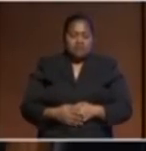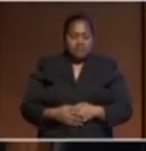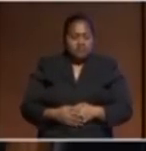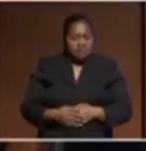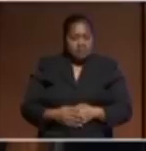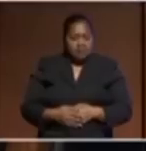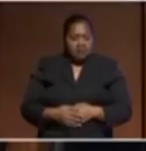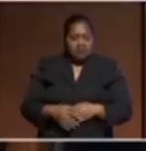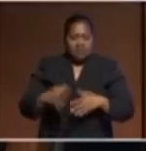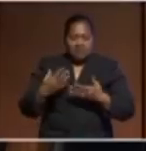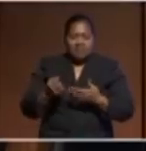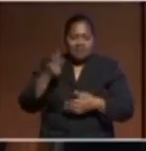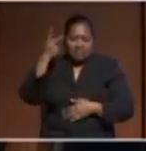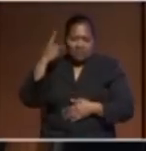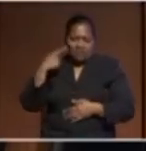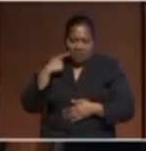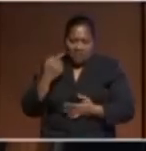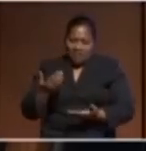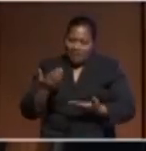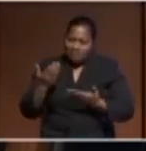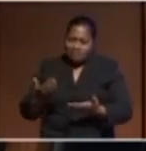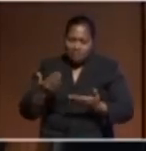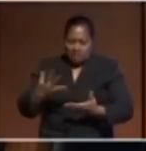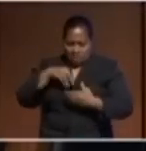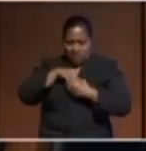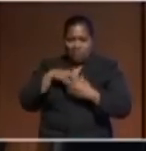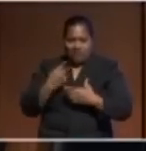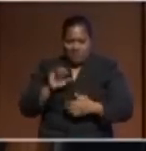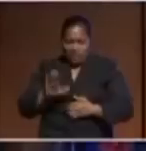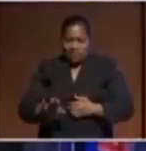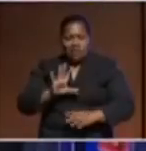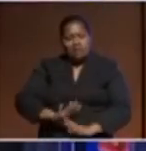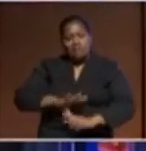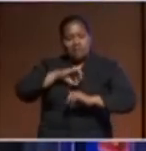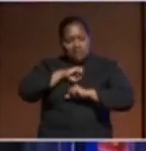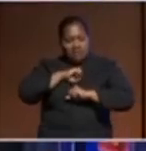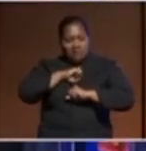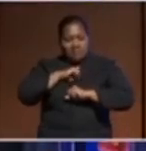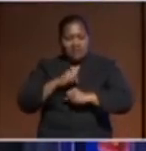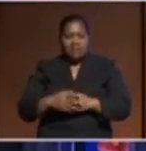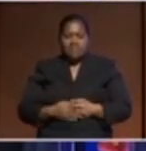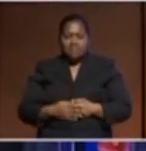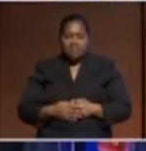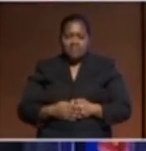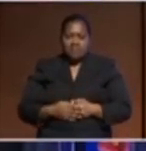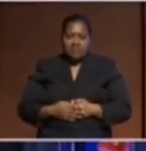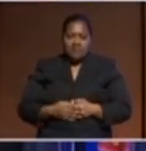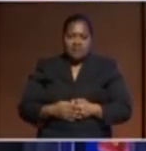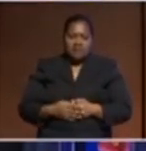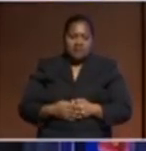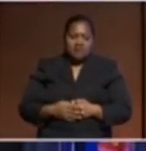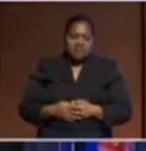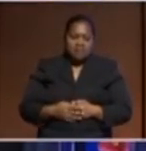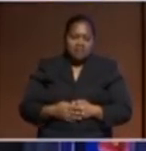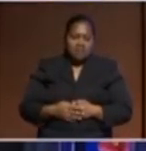and then, you know, having the confidence that family is okay. We need not too much to feel that our world is